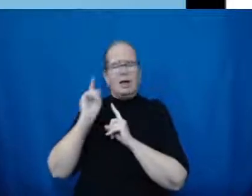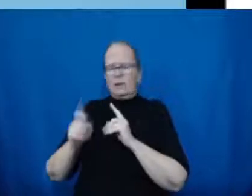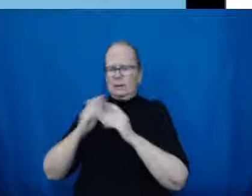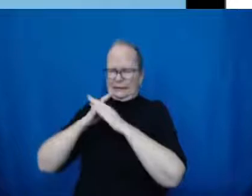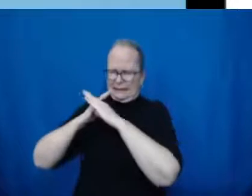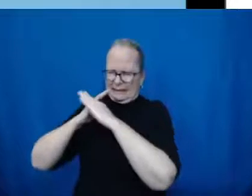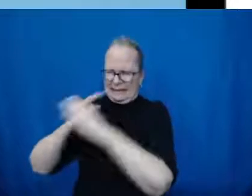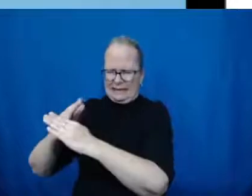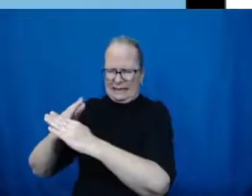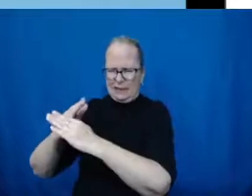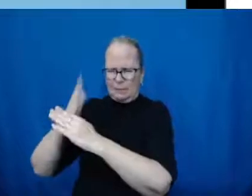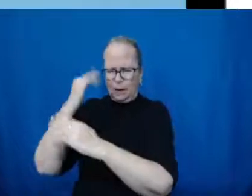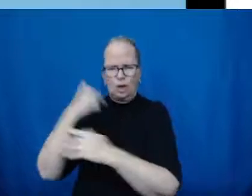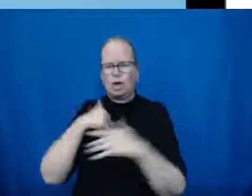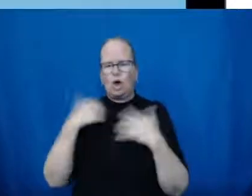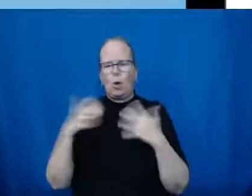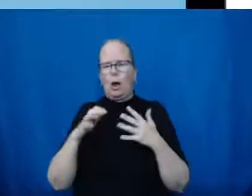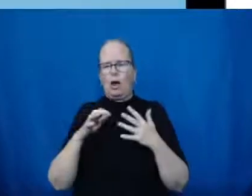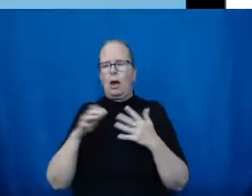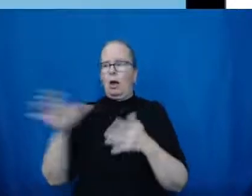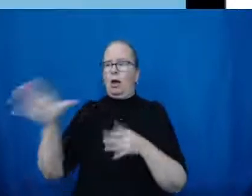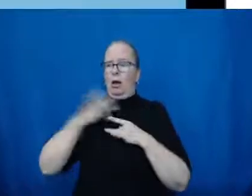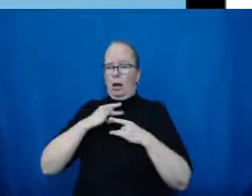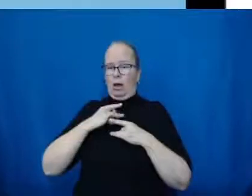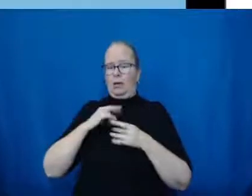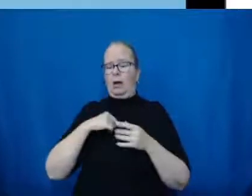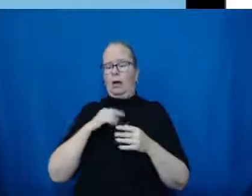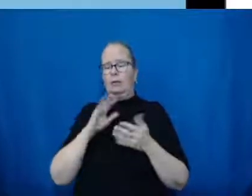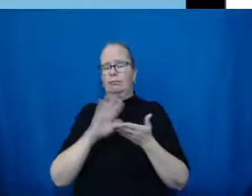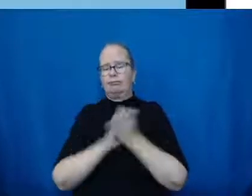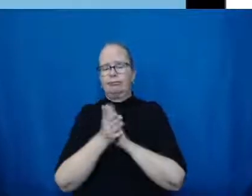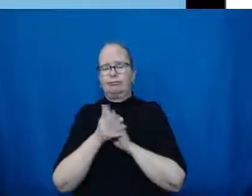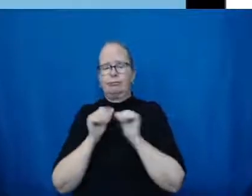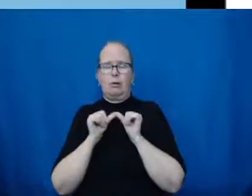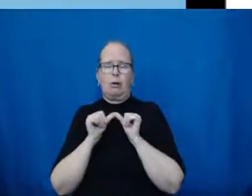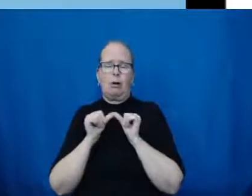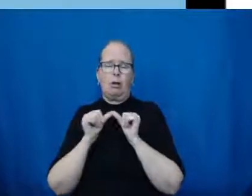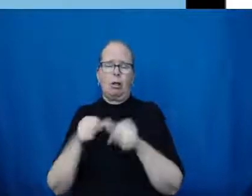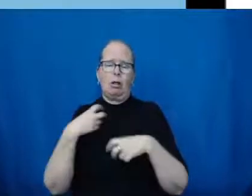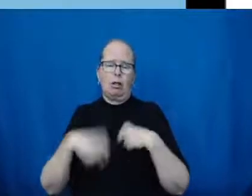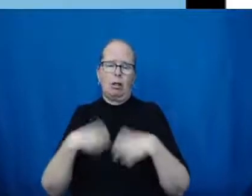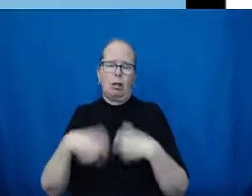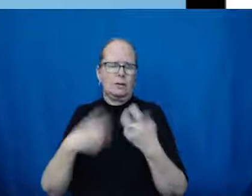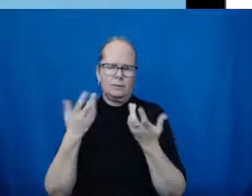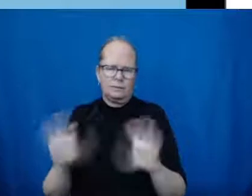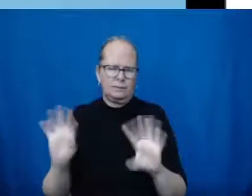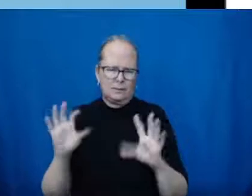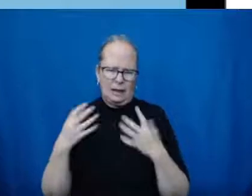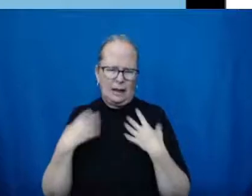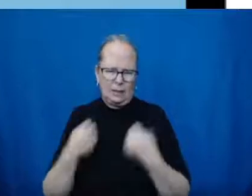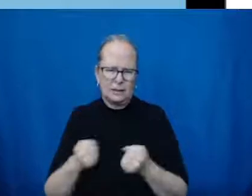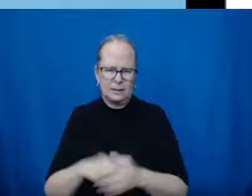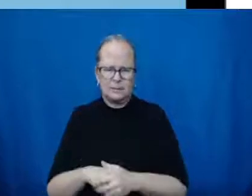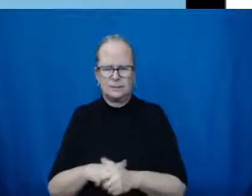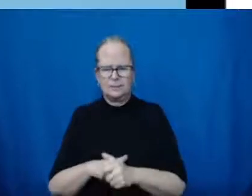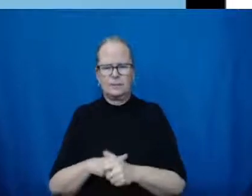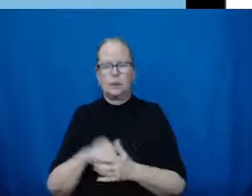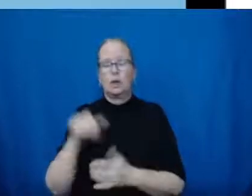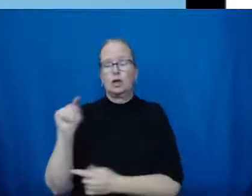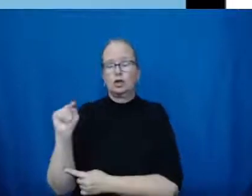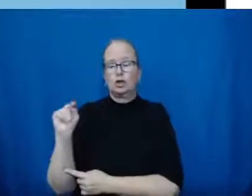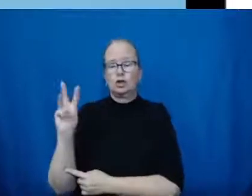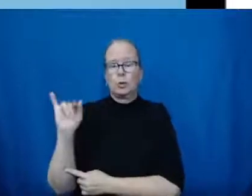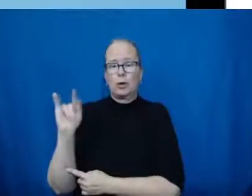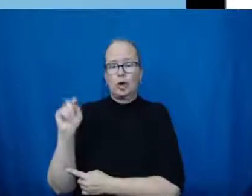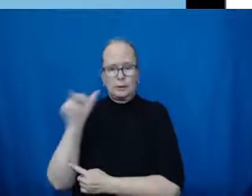And so I said this analogy on Twitter yesterday that, you know, this strategy that we've got right now is